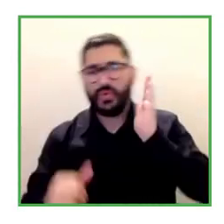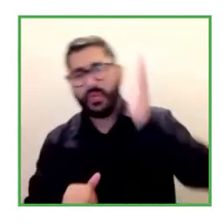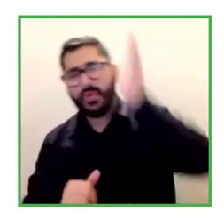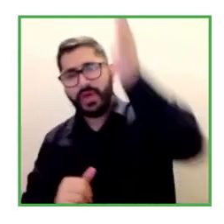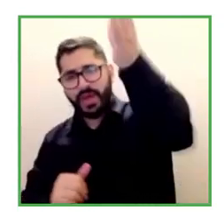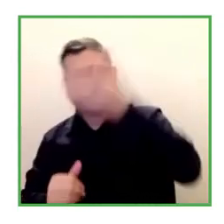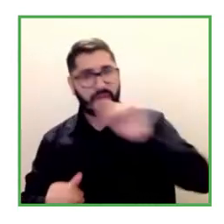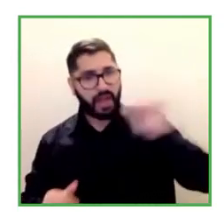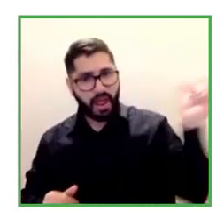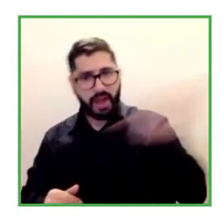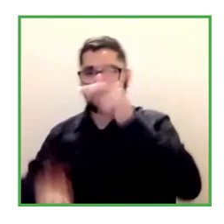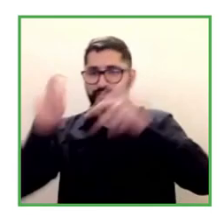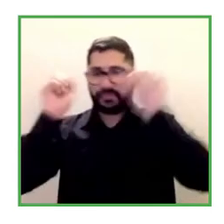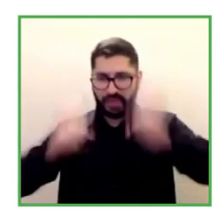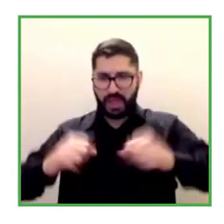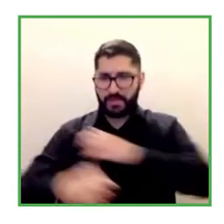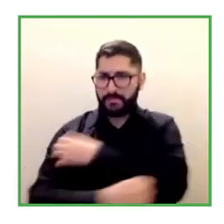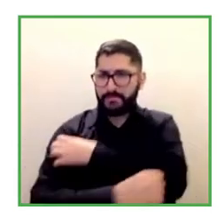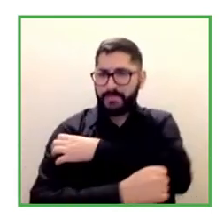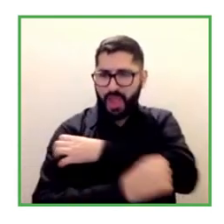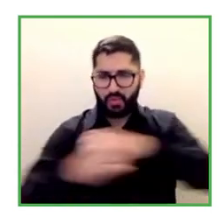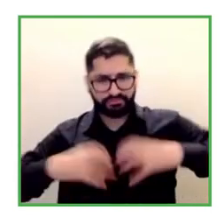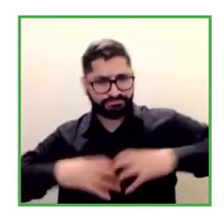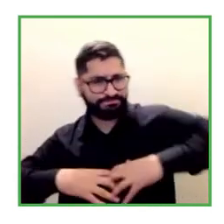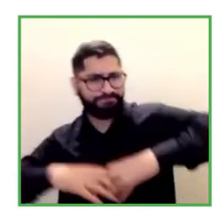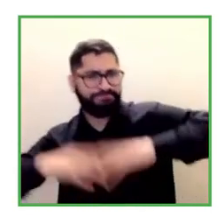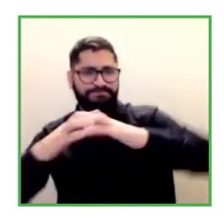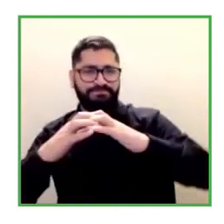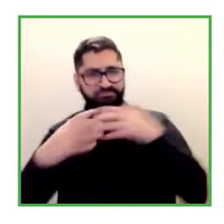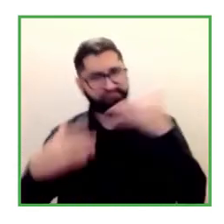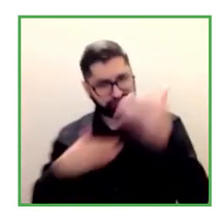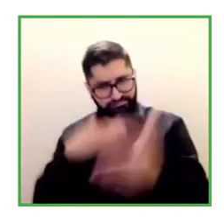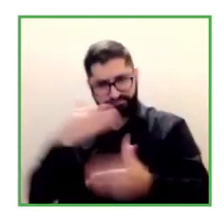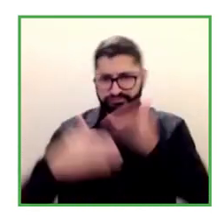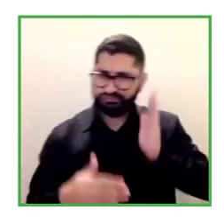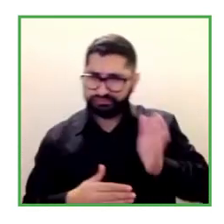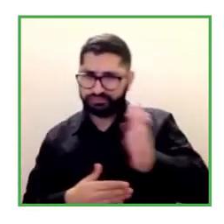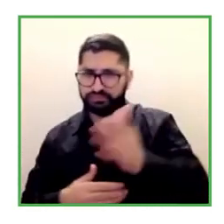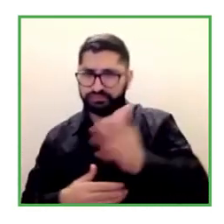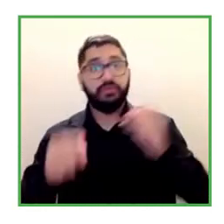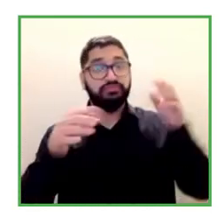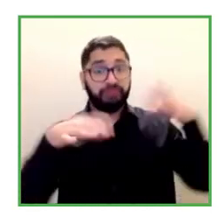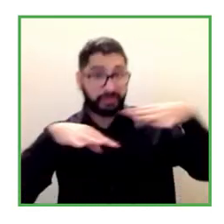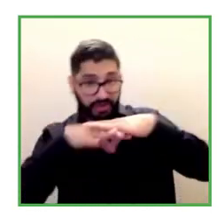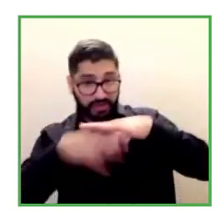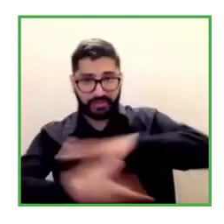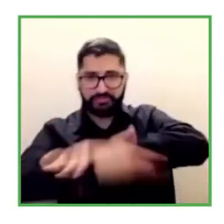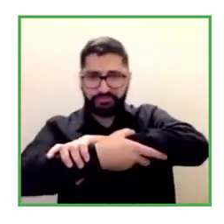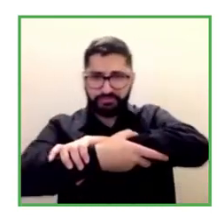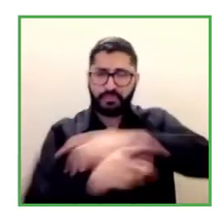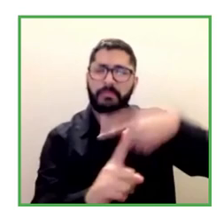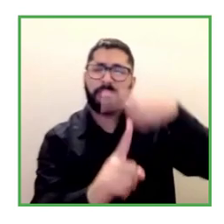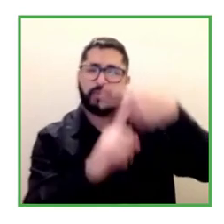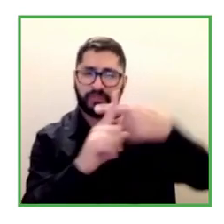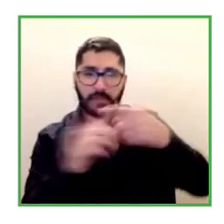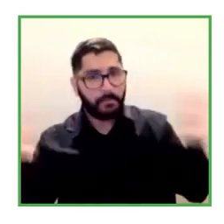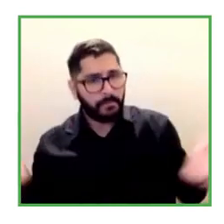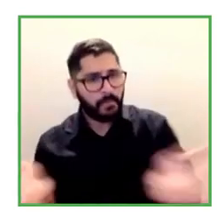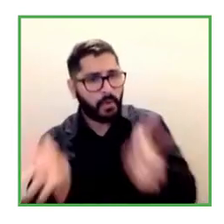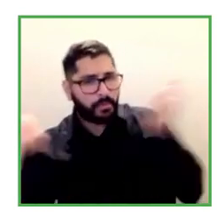that we can all keep contributing to these virtuous alliances to encourage and promote